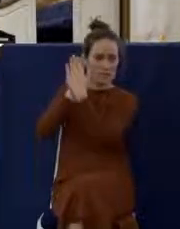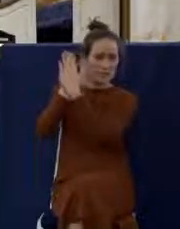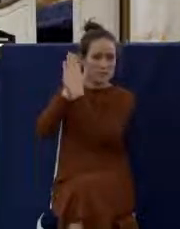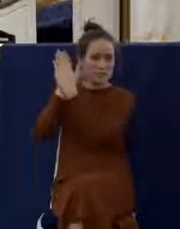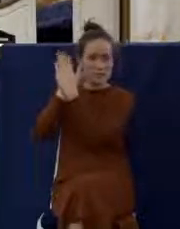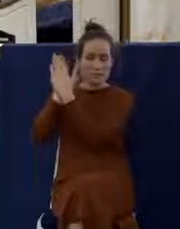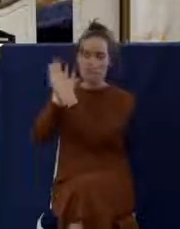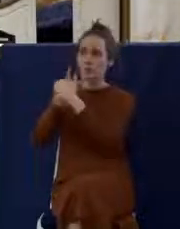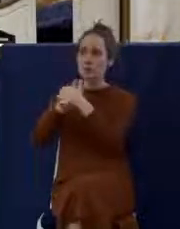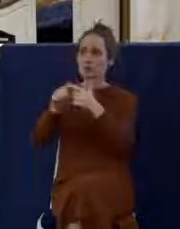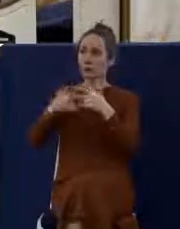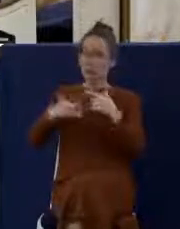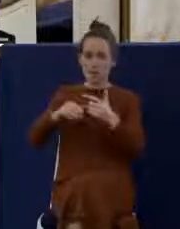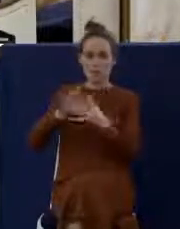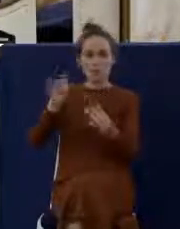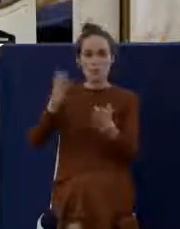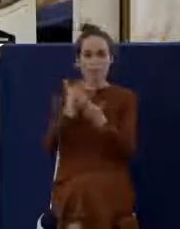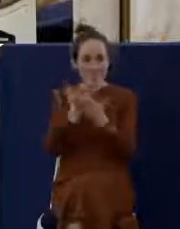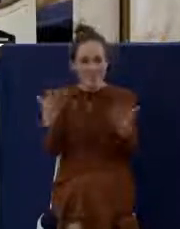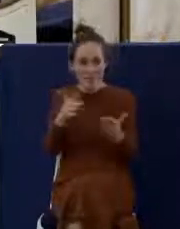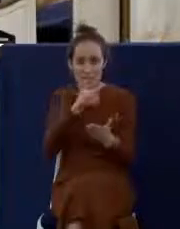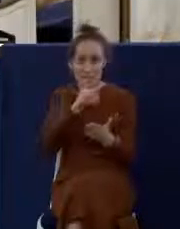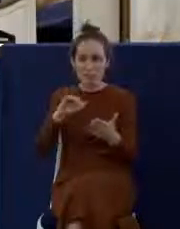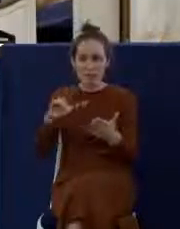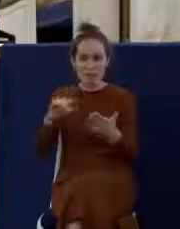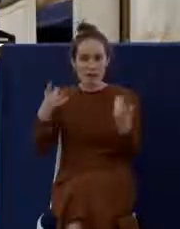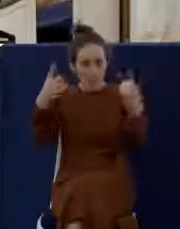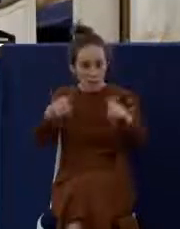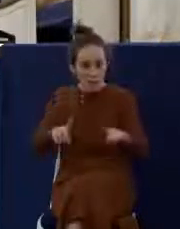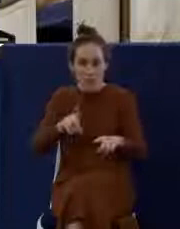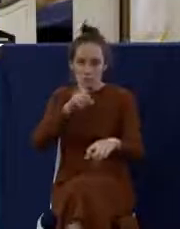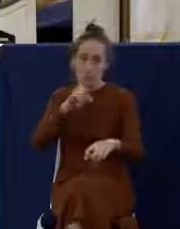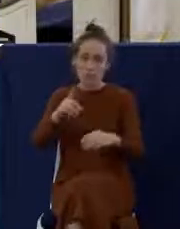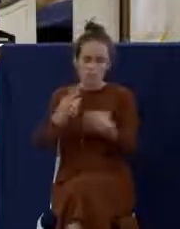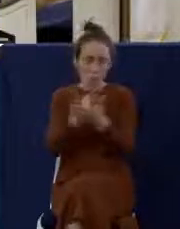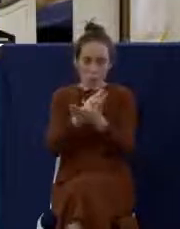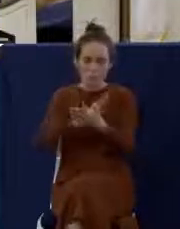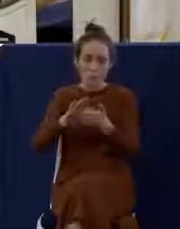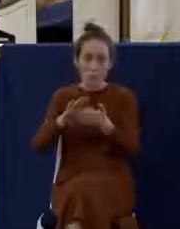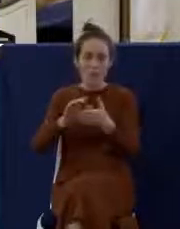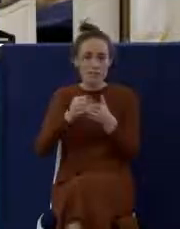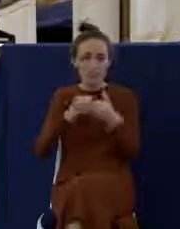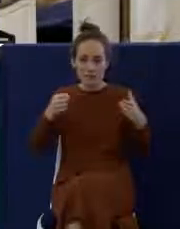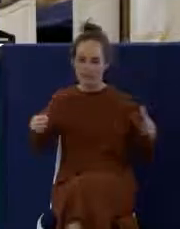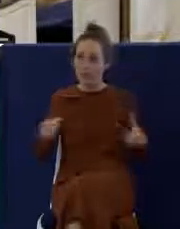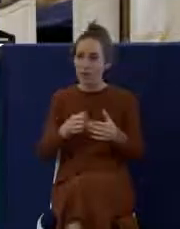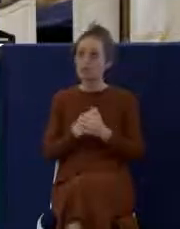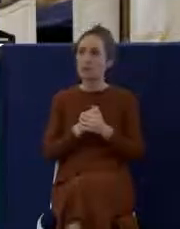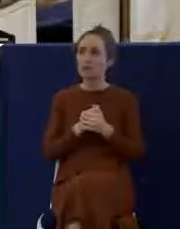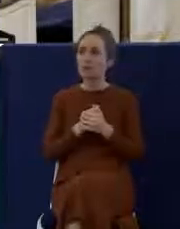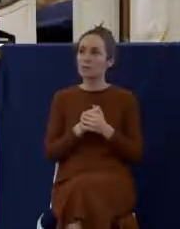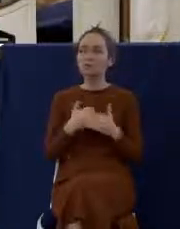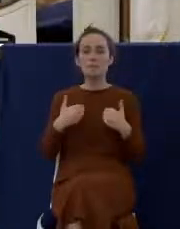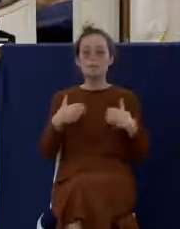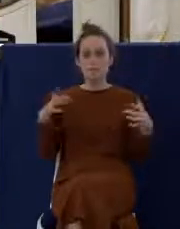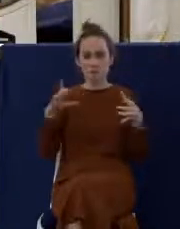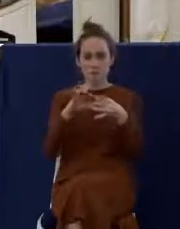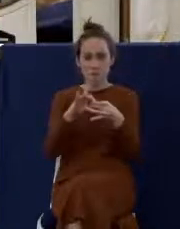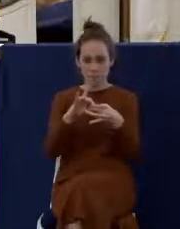spiritual thing that happens. It's very sacred. It's very sanctifying. And here's the connection.